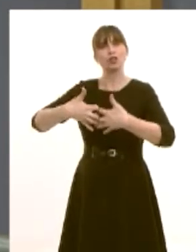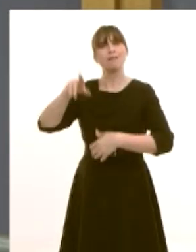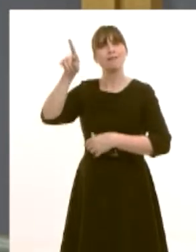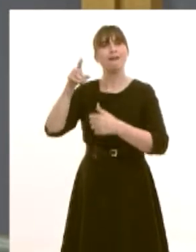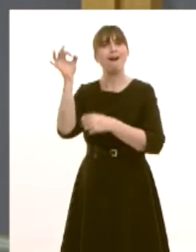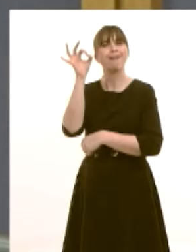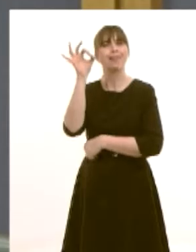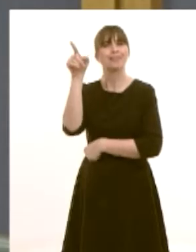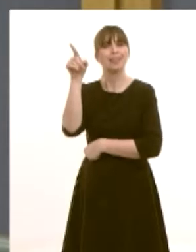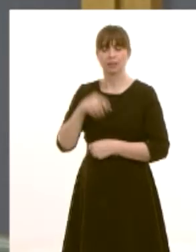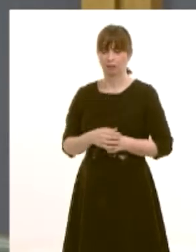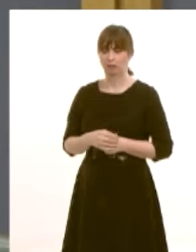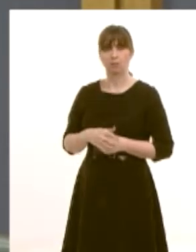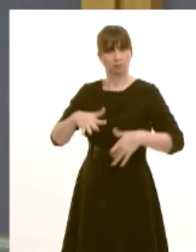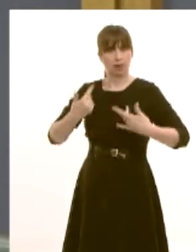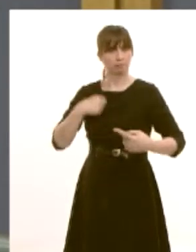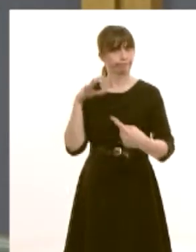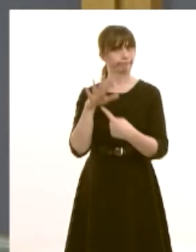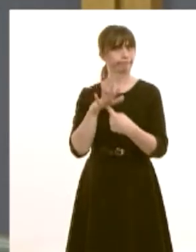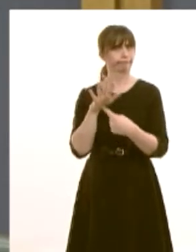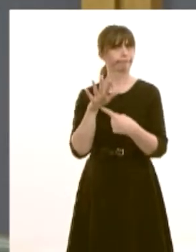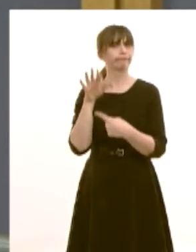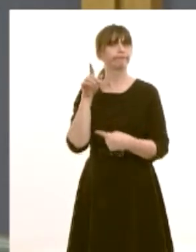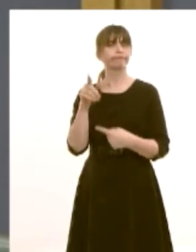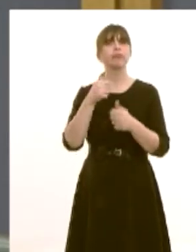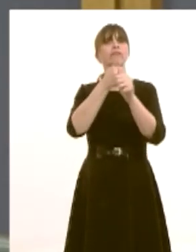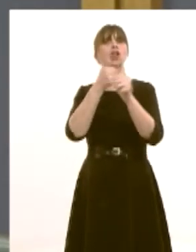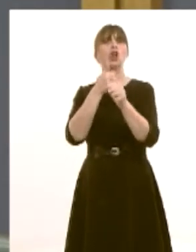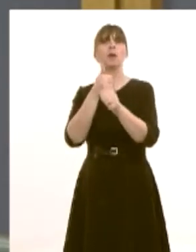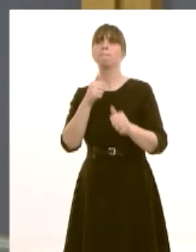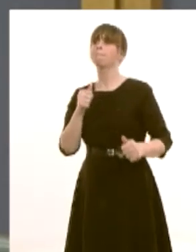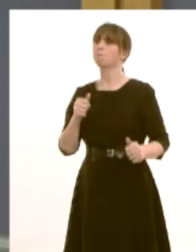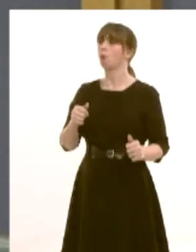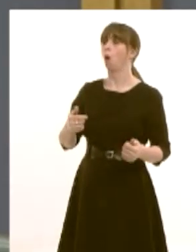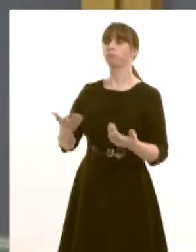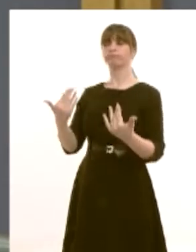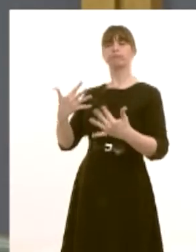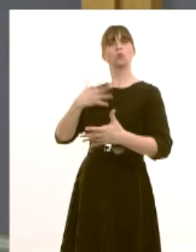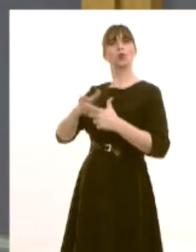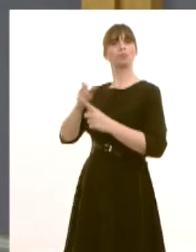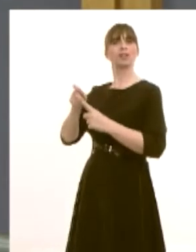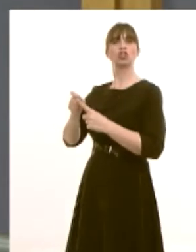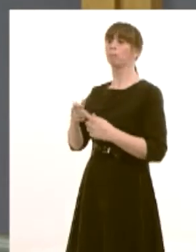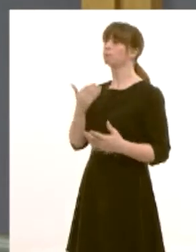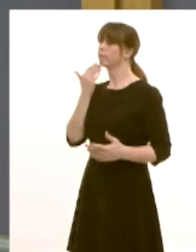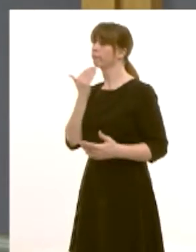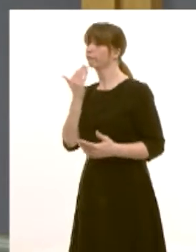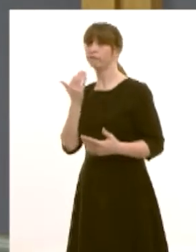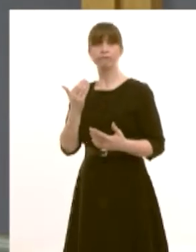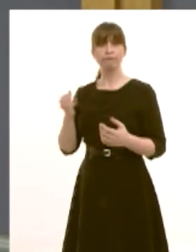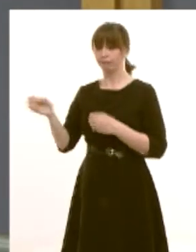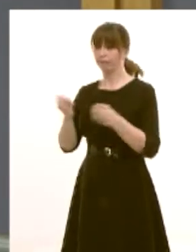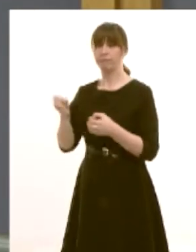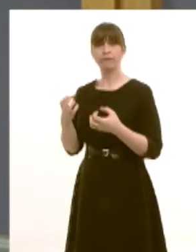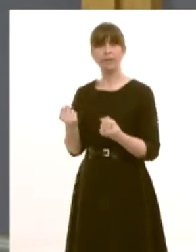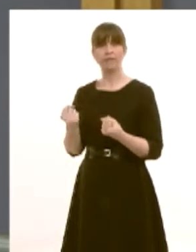that companies are attracted into apprenticeship programs that there are sufficient numbers of apprenticeships available but it's